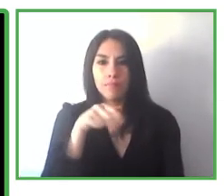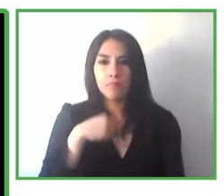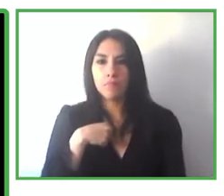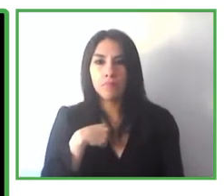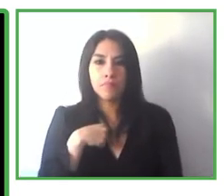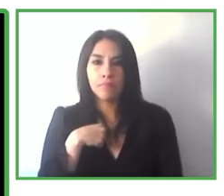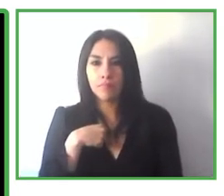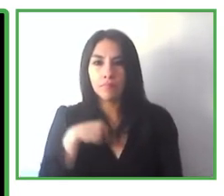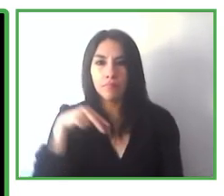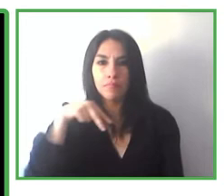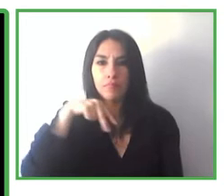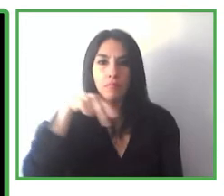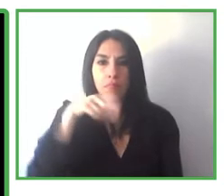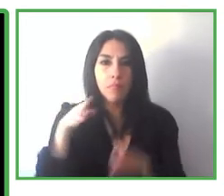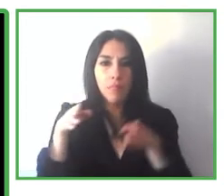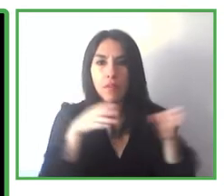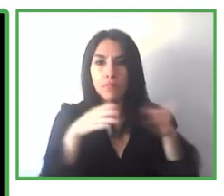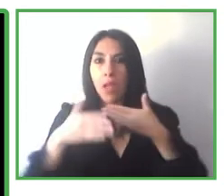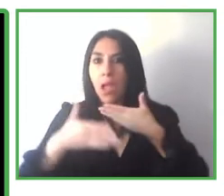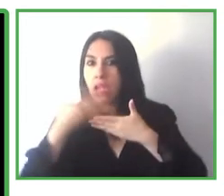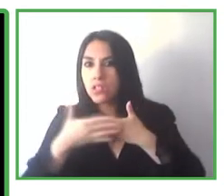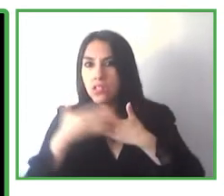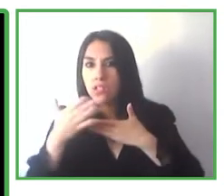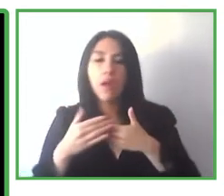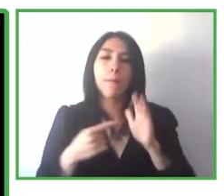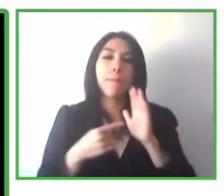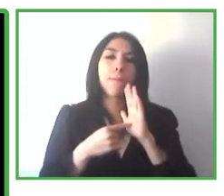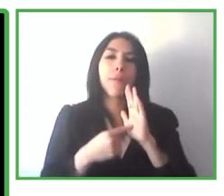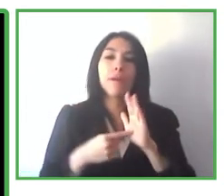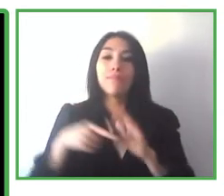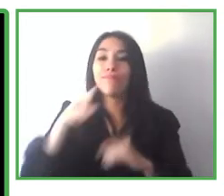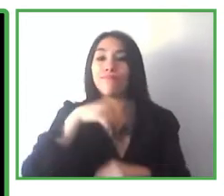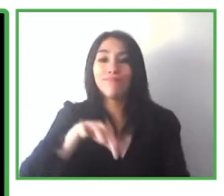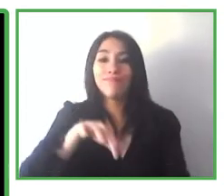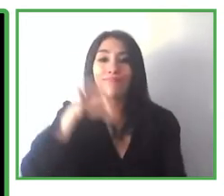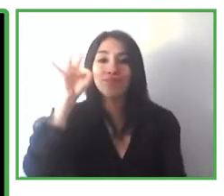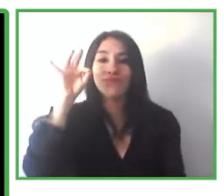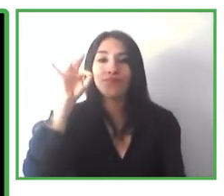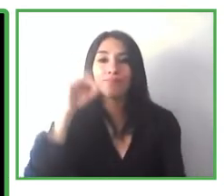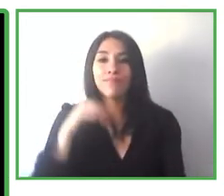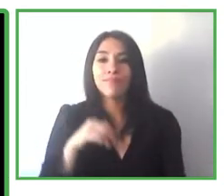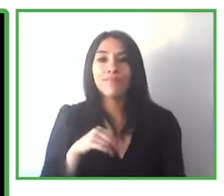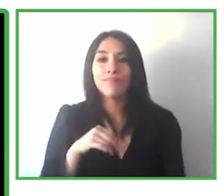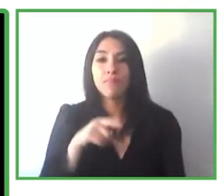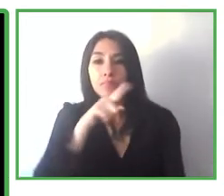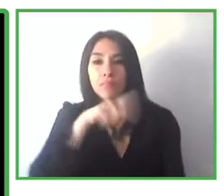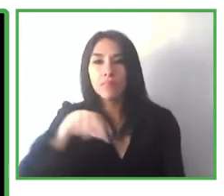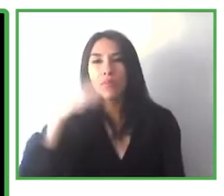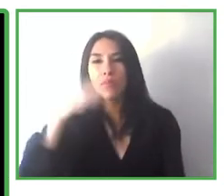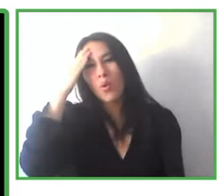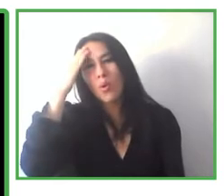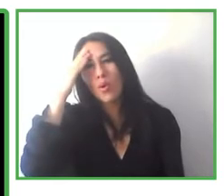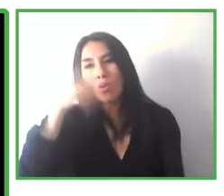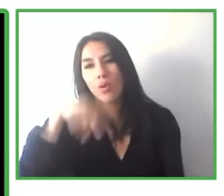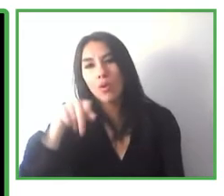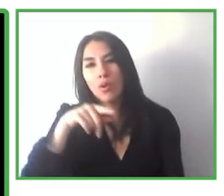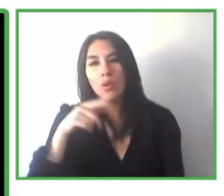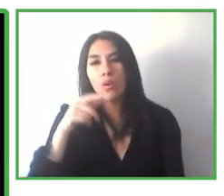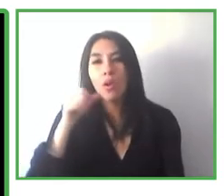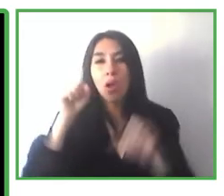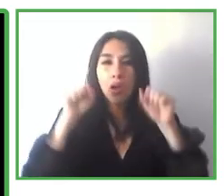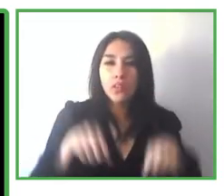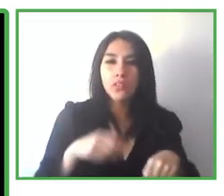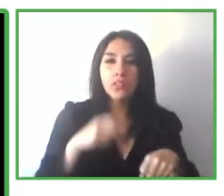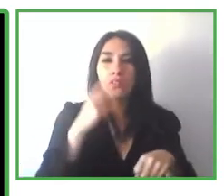we started working with QR codes, but as you know, the QR codes can be only read